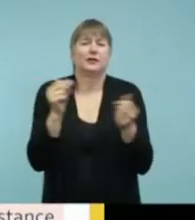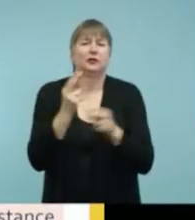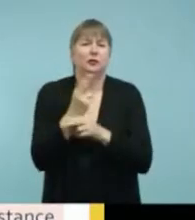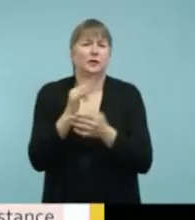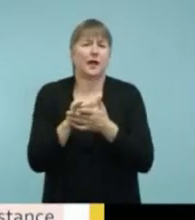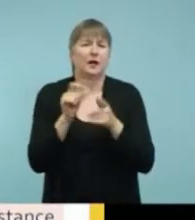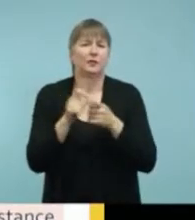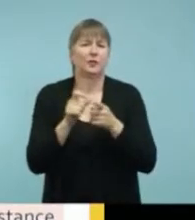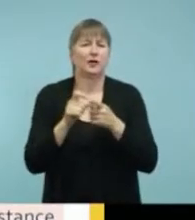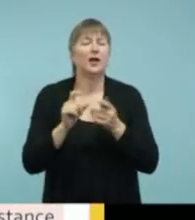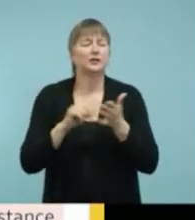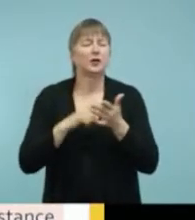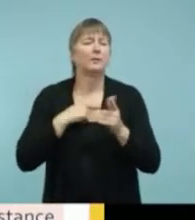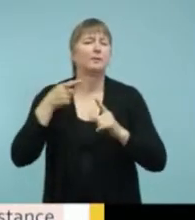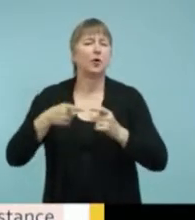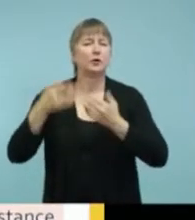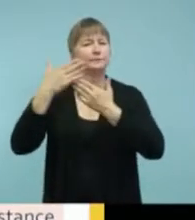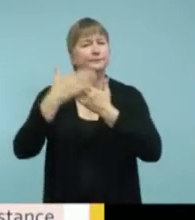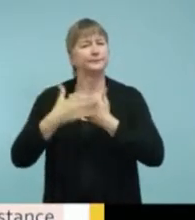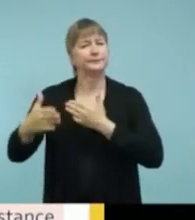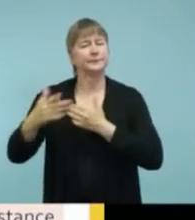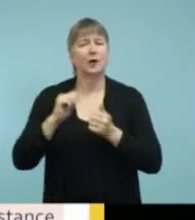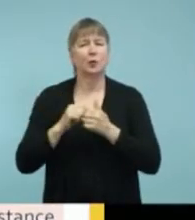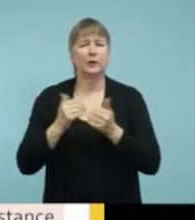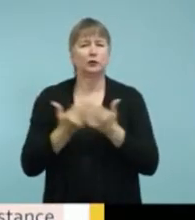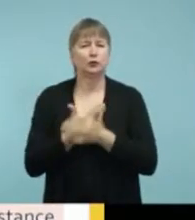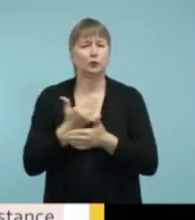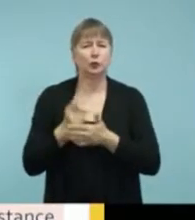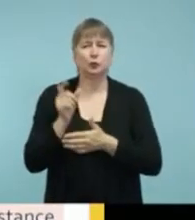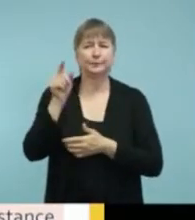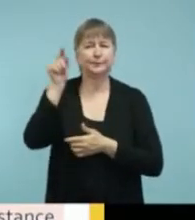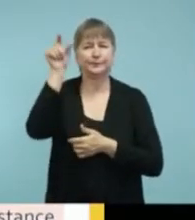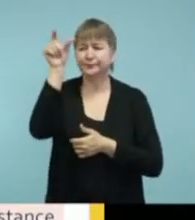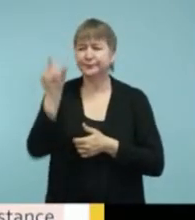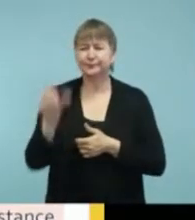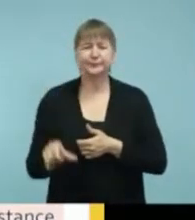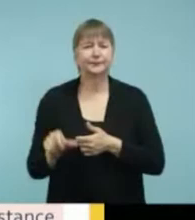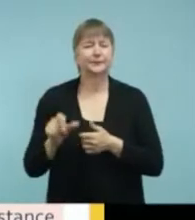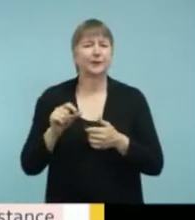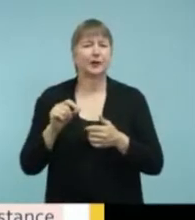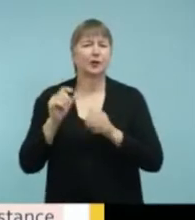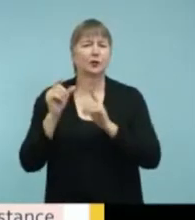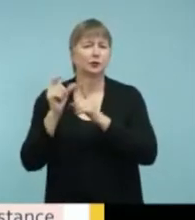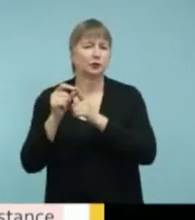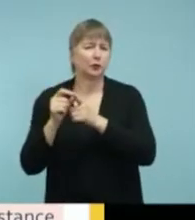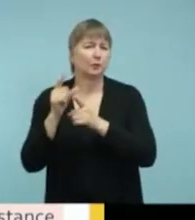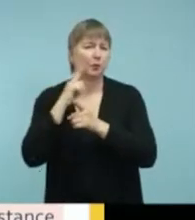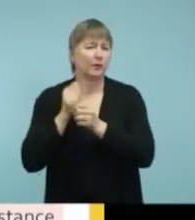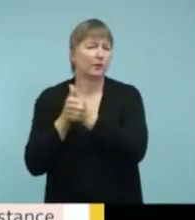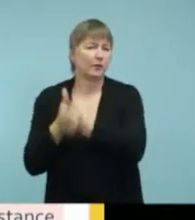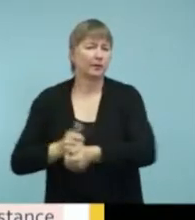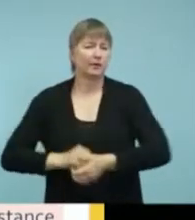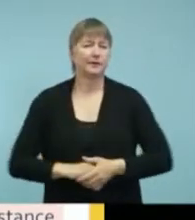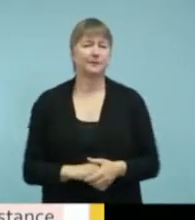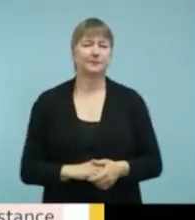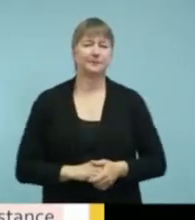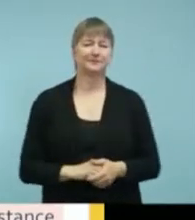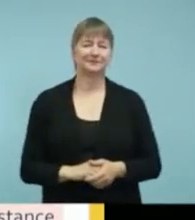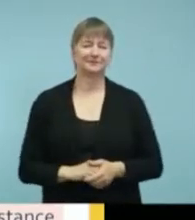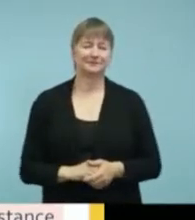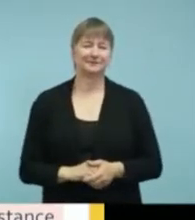these are the types of acronyms and terminology that I'm going to use. And I,